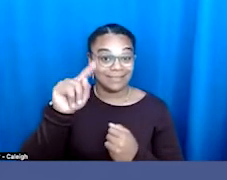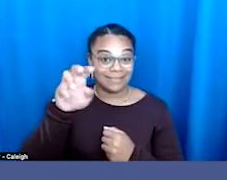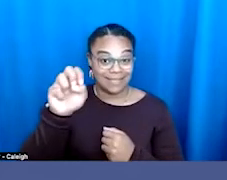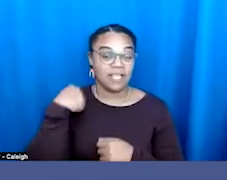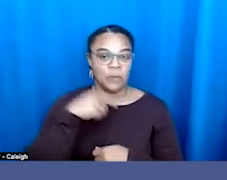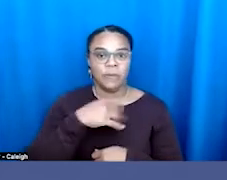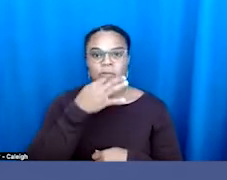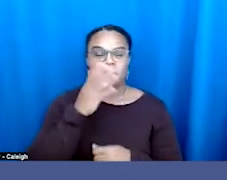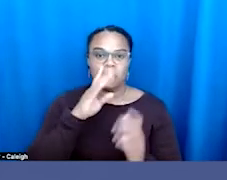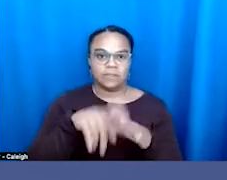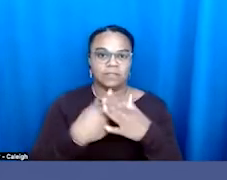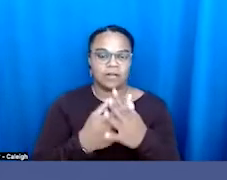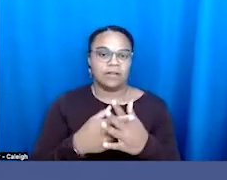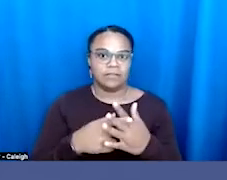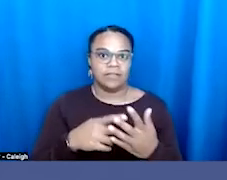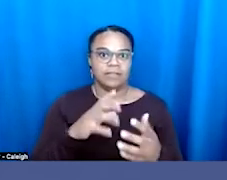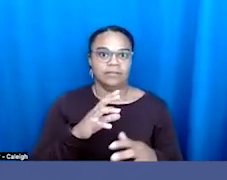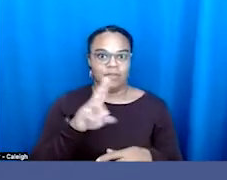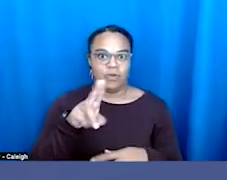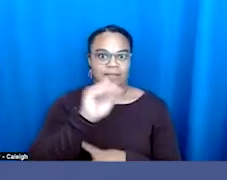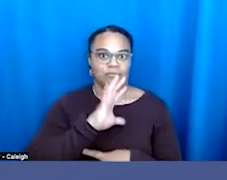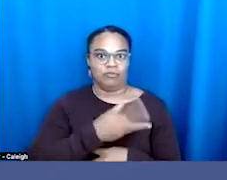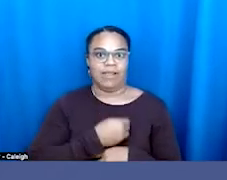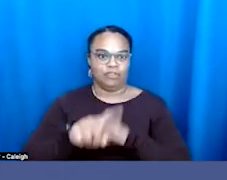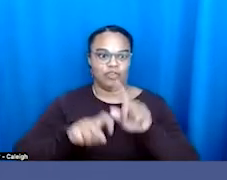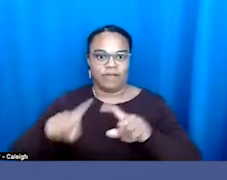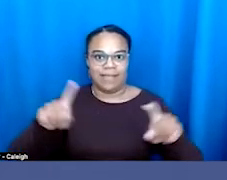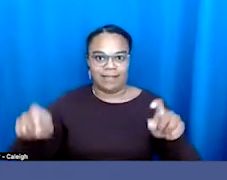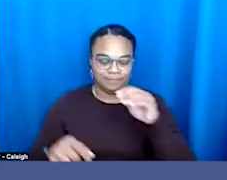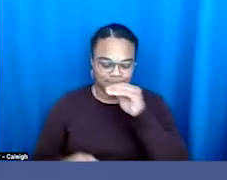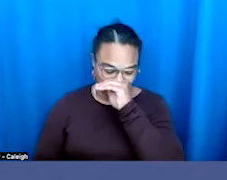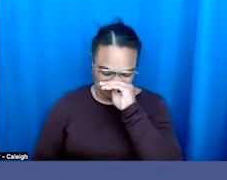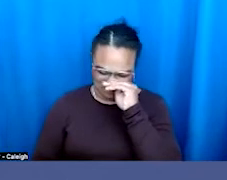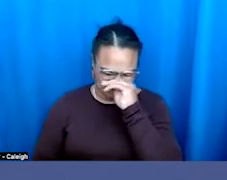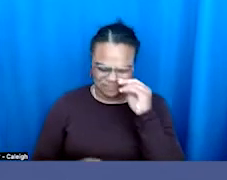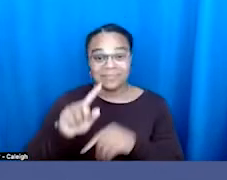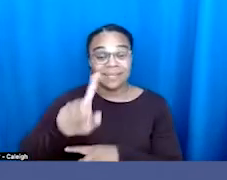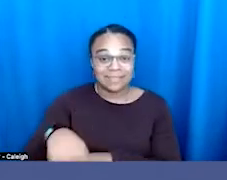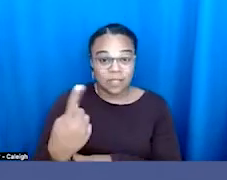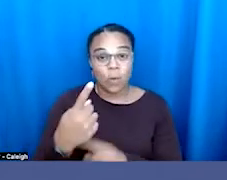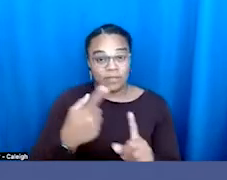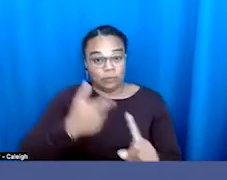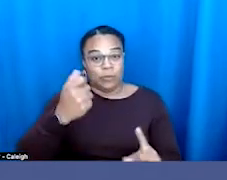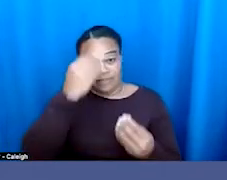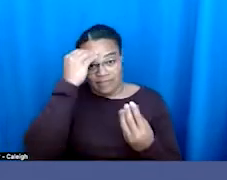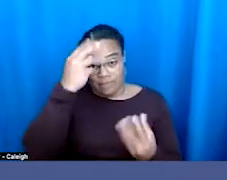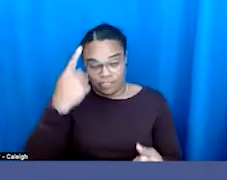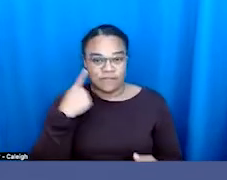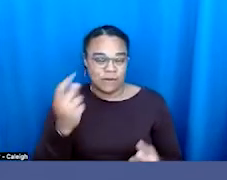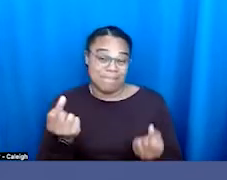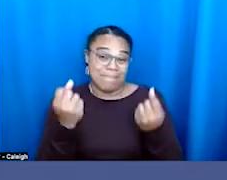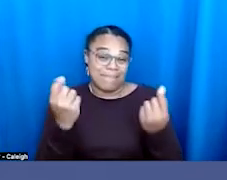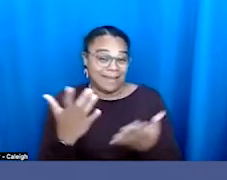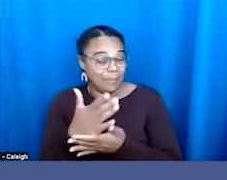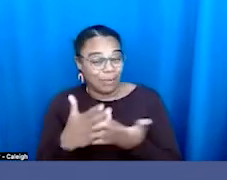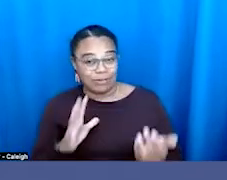Survey. It's this huge survey that's the only source of information for a lot of parts of trans people's lives.